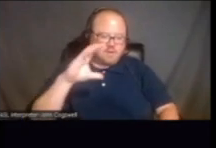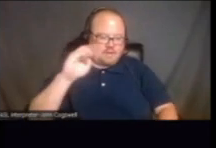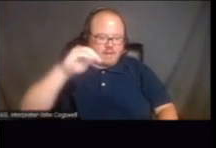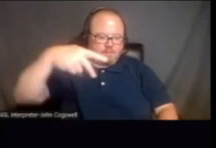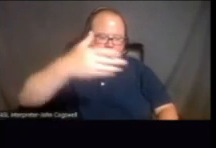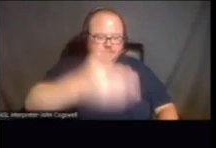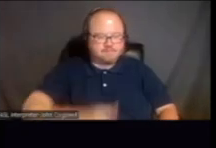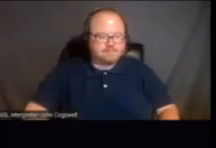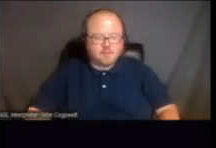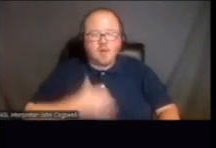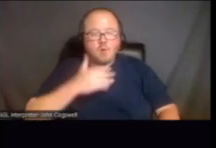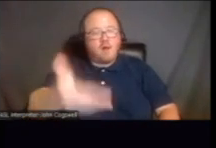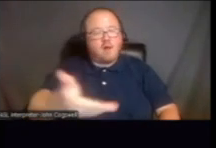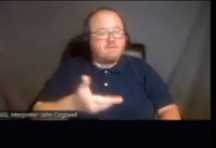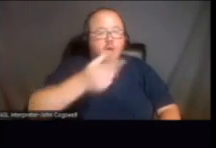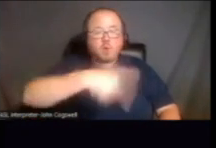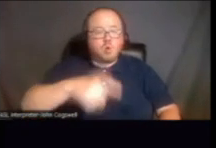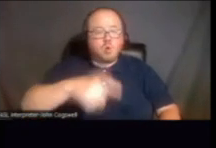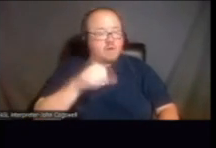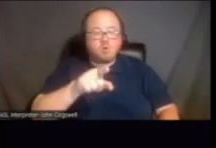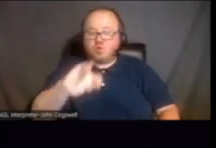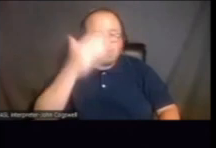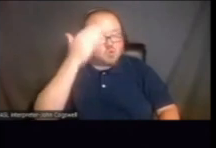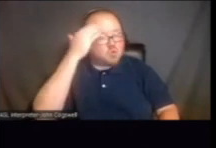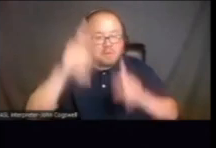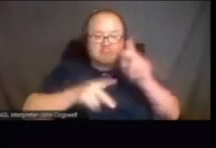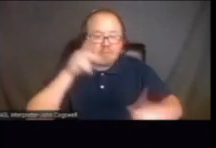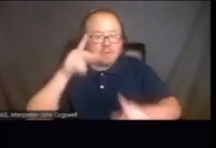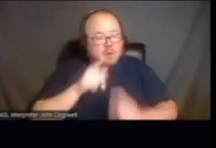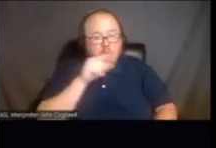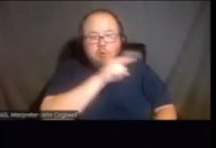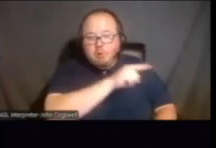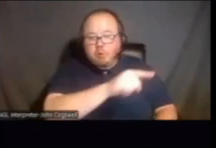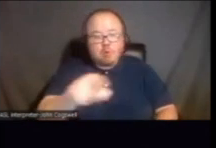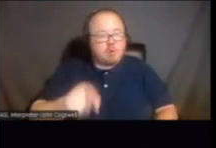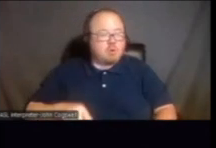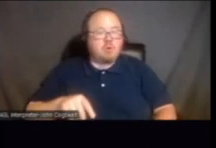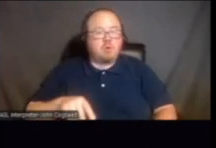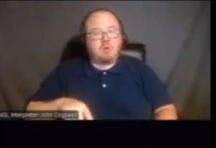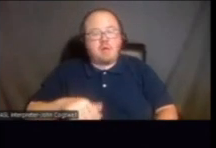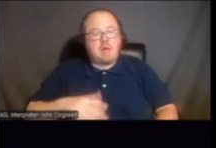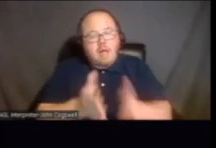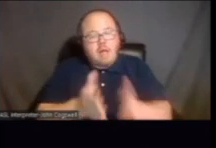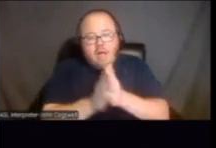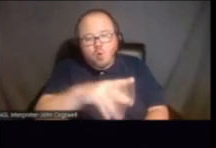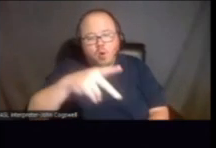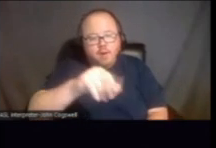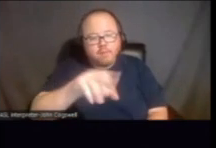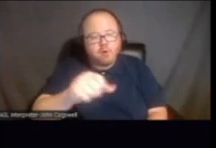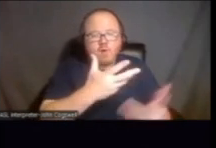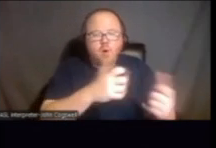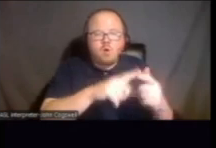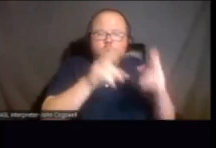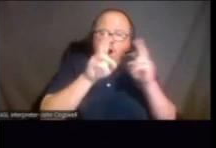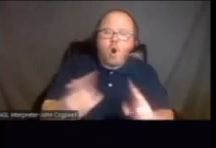And also, I want to invite you all, if there's anyone you know, or ask peers if they would like to honor someone who